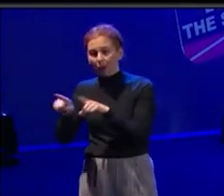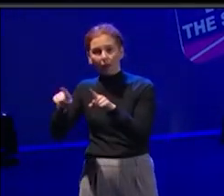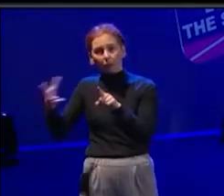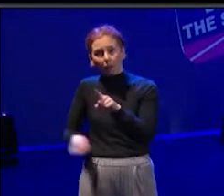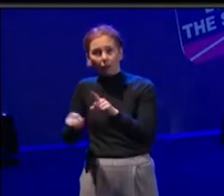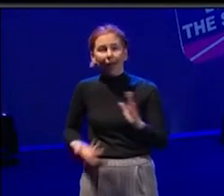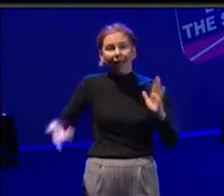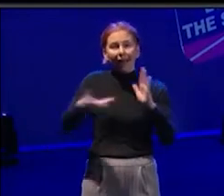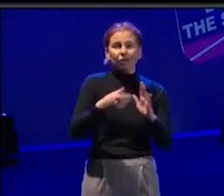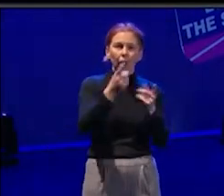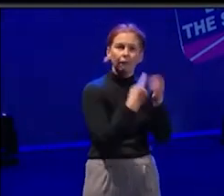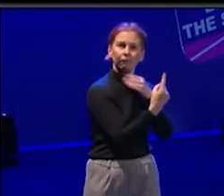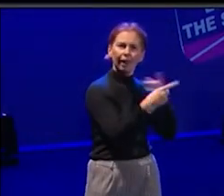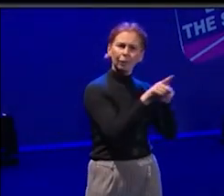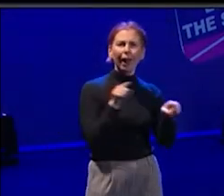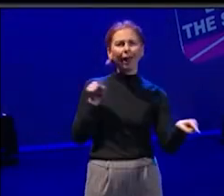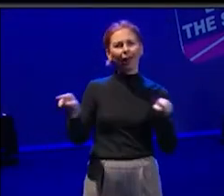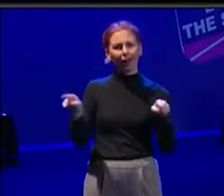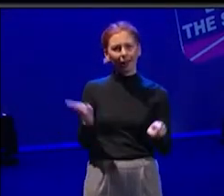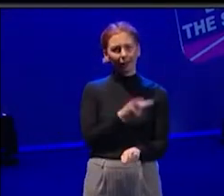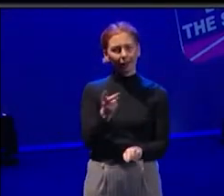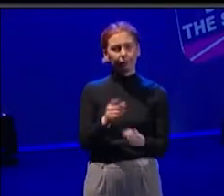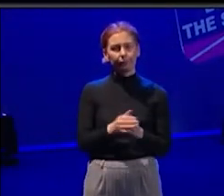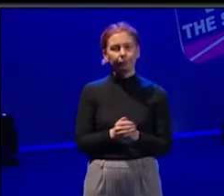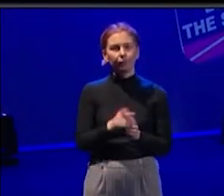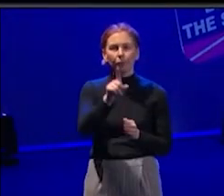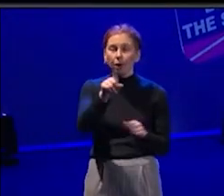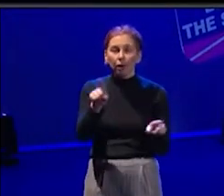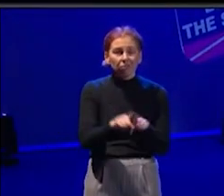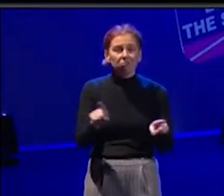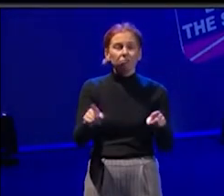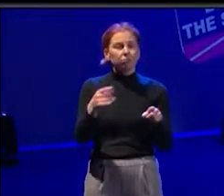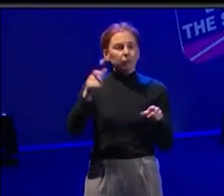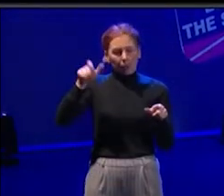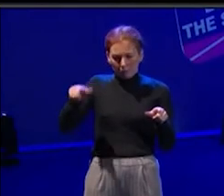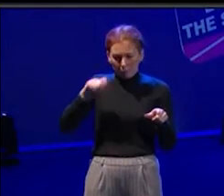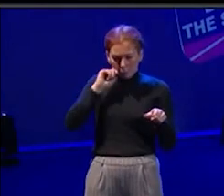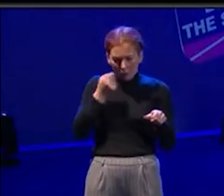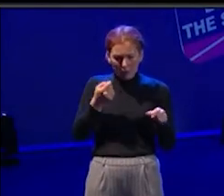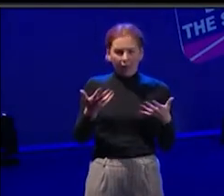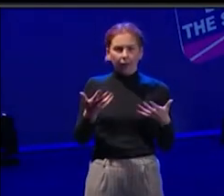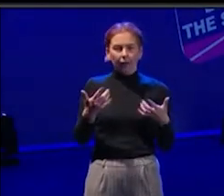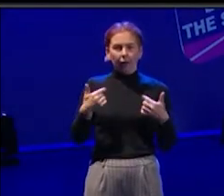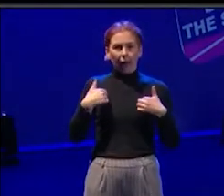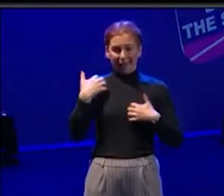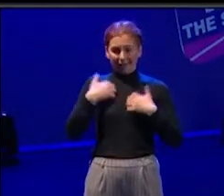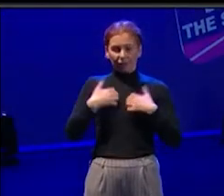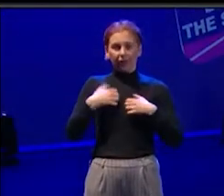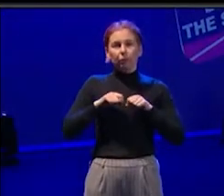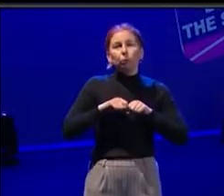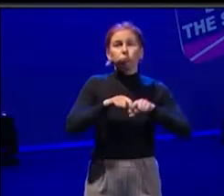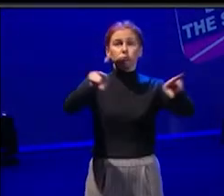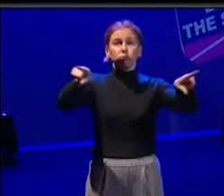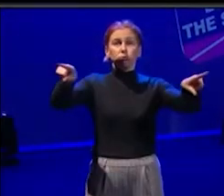possible. But I also think that sometimes people just send out general speculative interest, and I think the best thing you can do